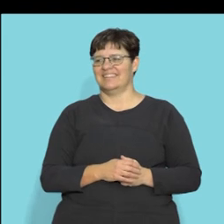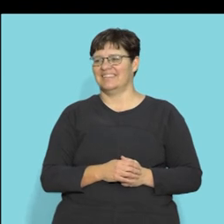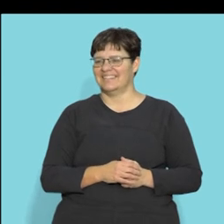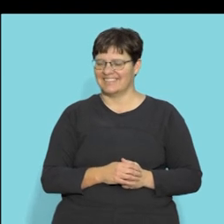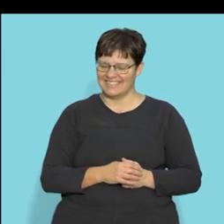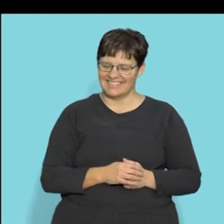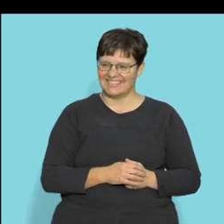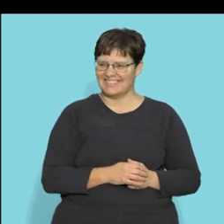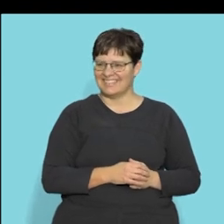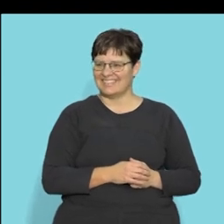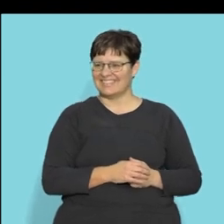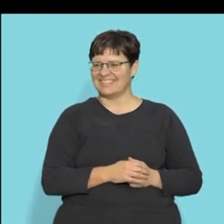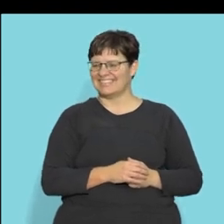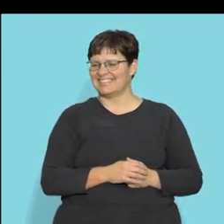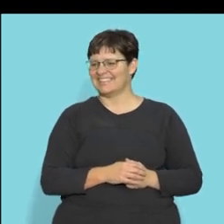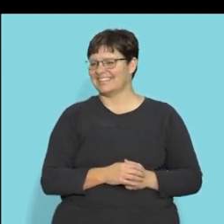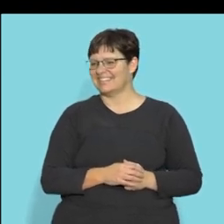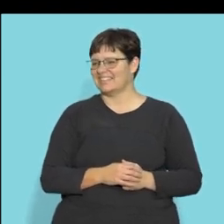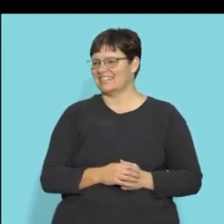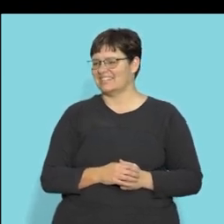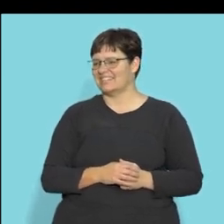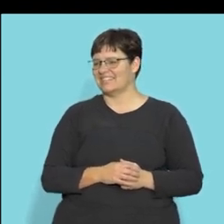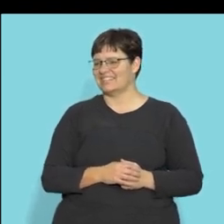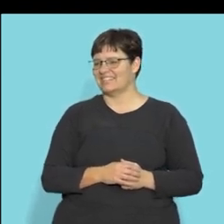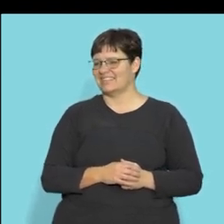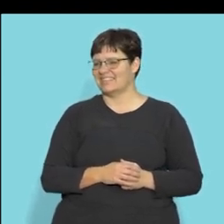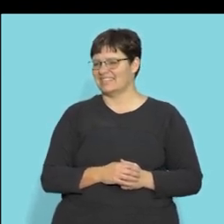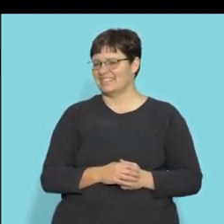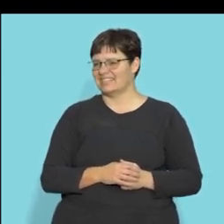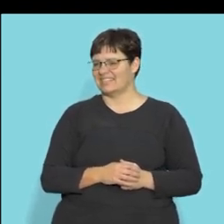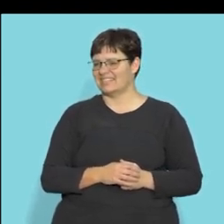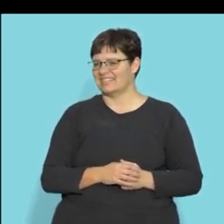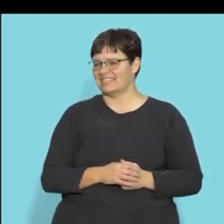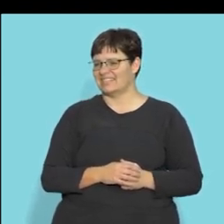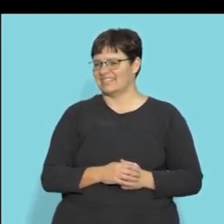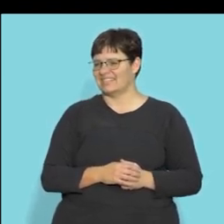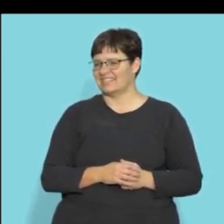i broke it i broke it yeah i